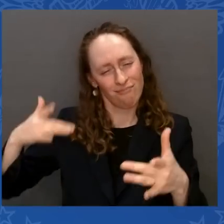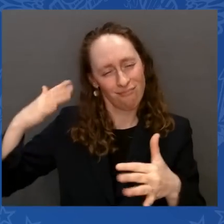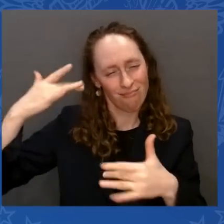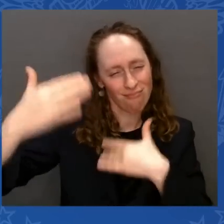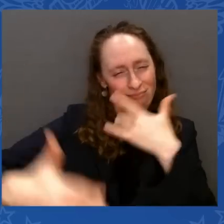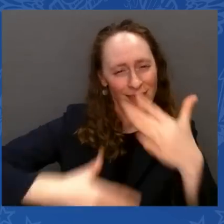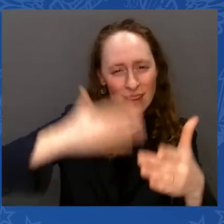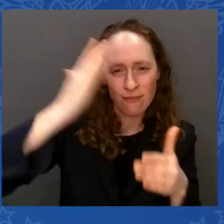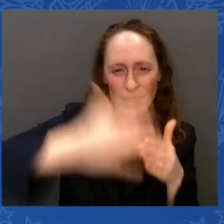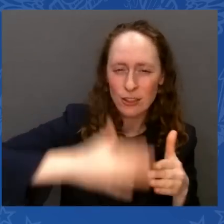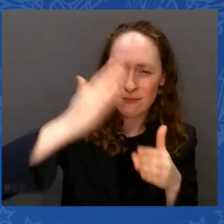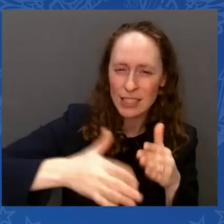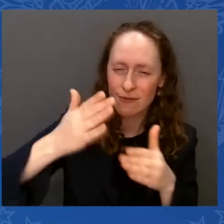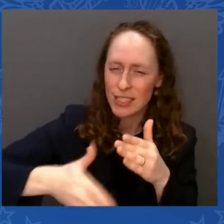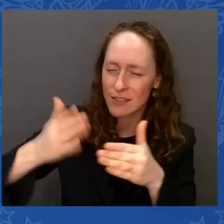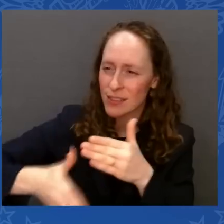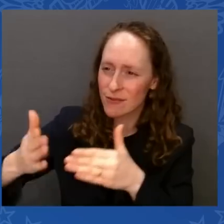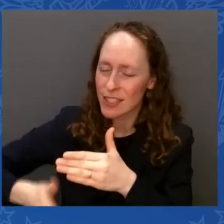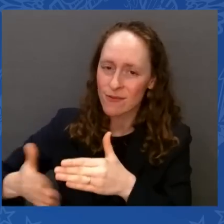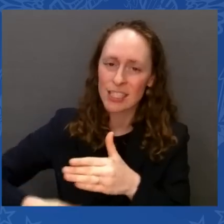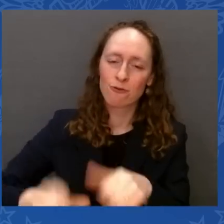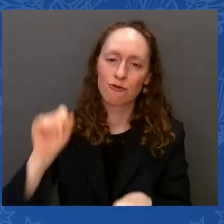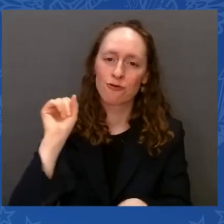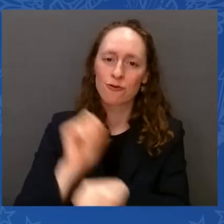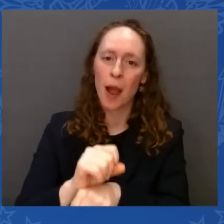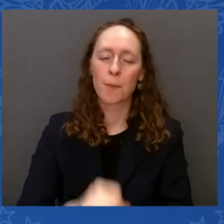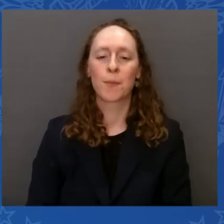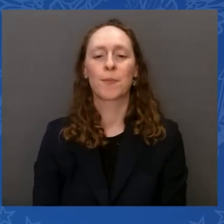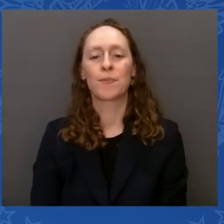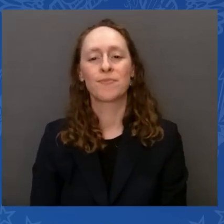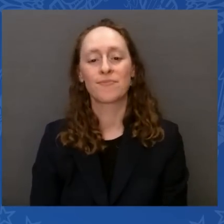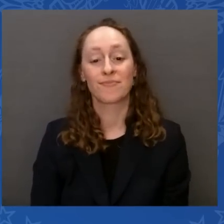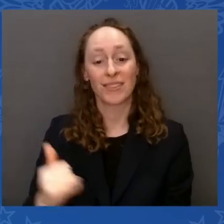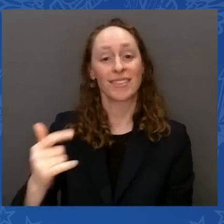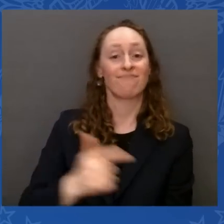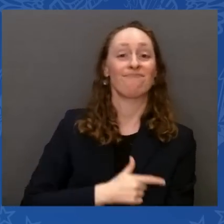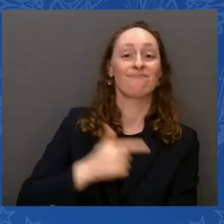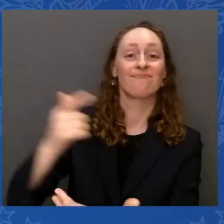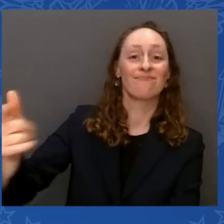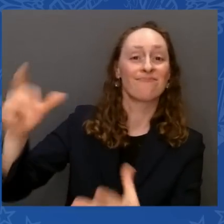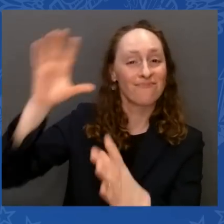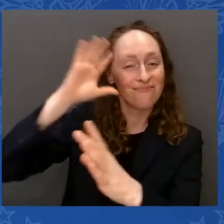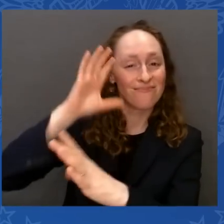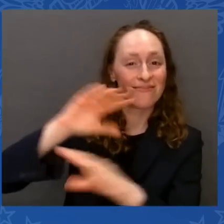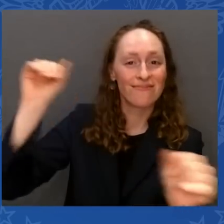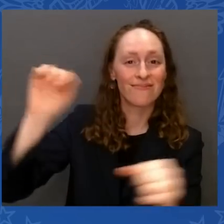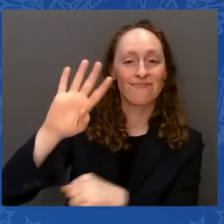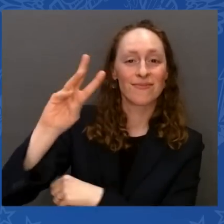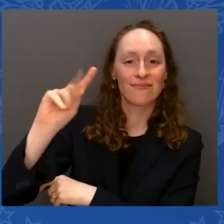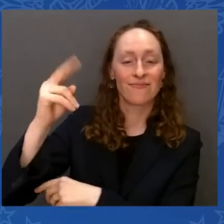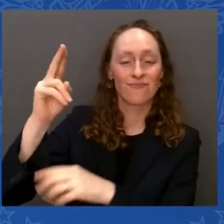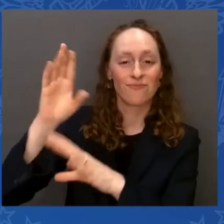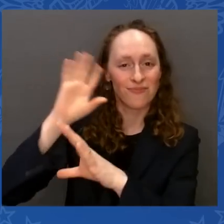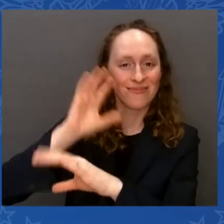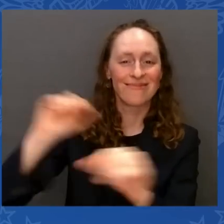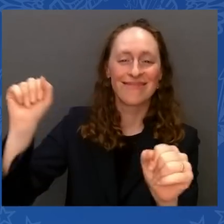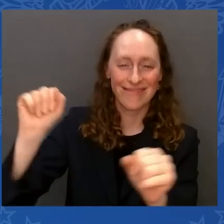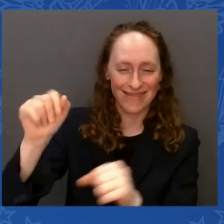46th President of the United States of America, Joseph Robinette Biden.